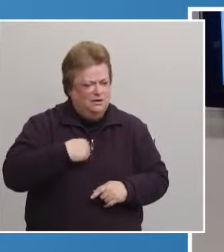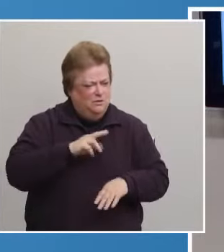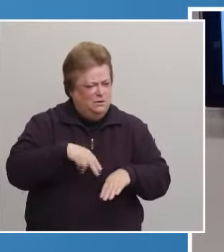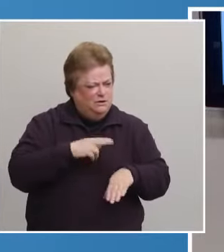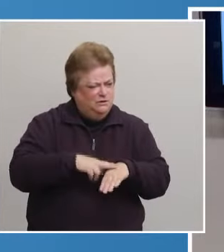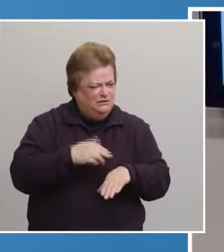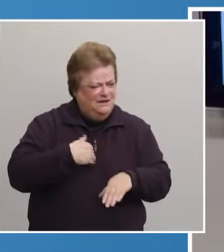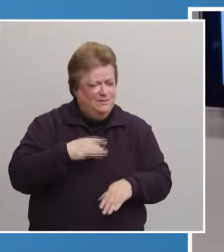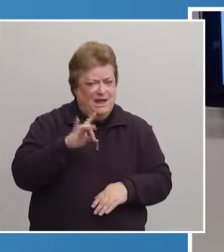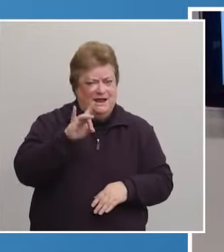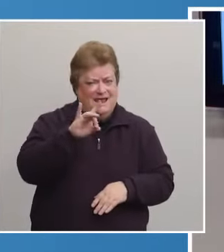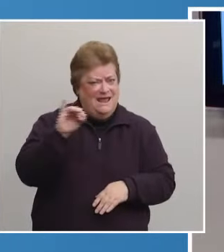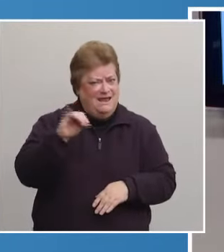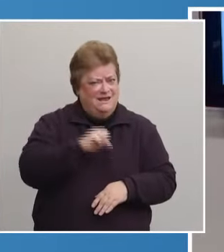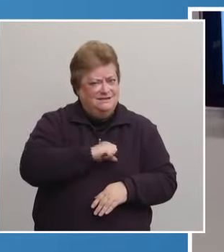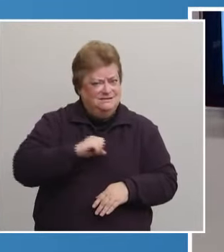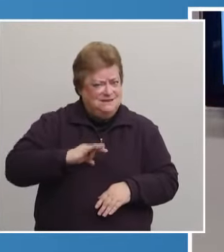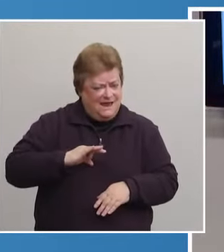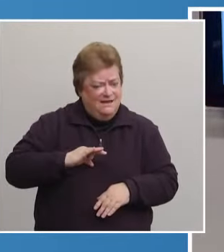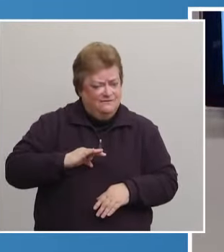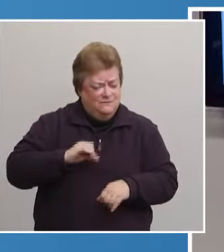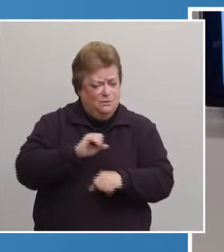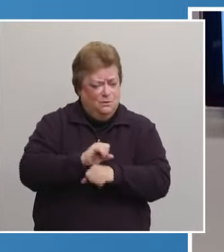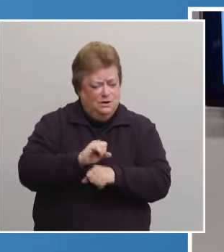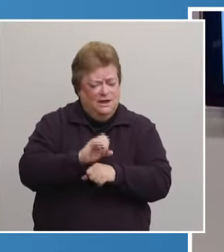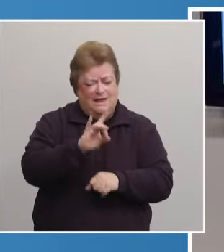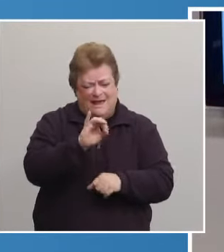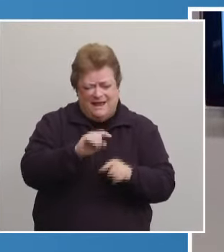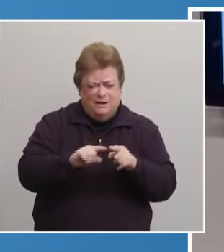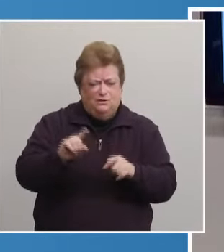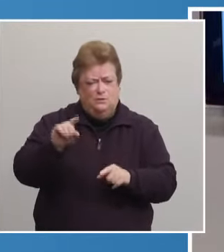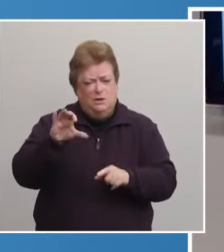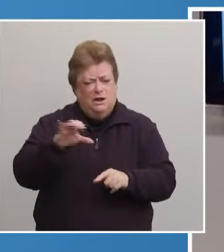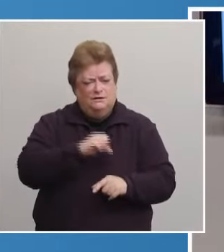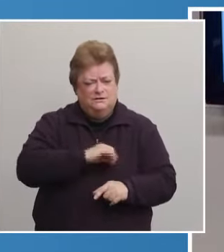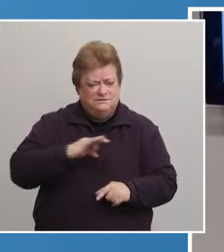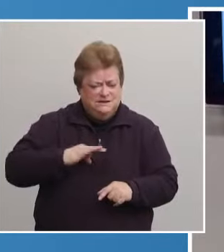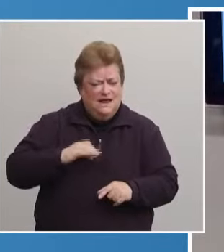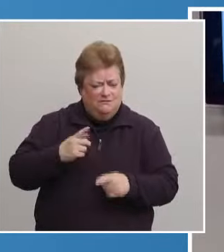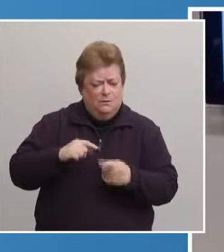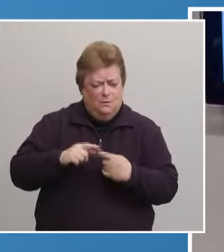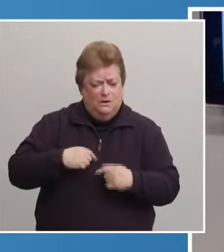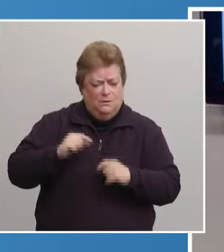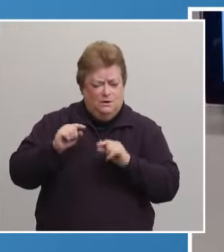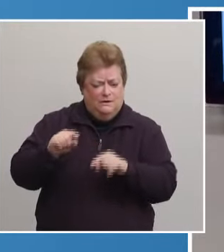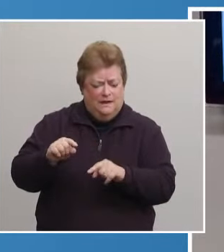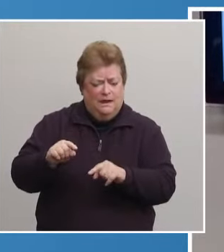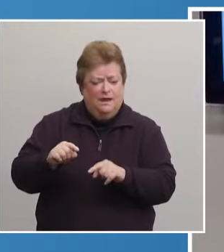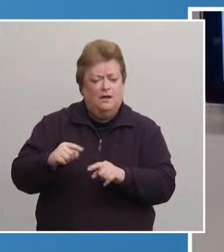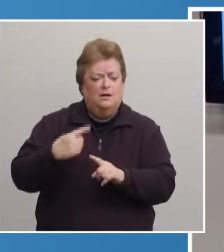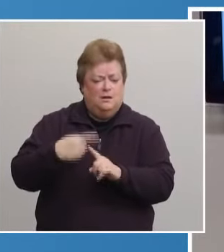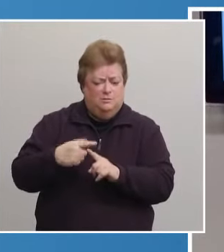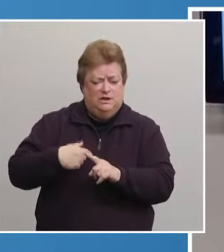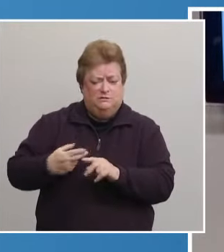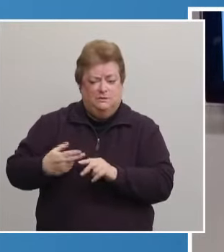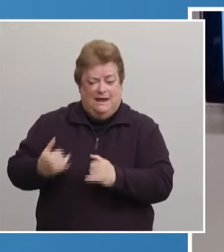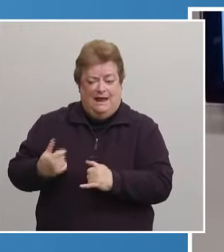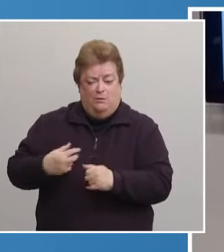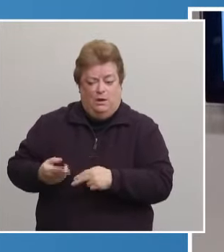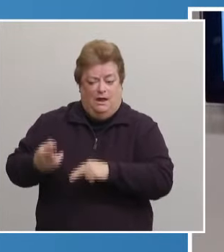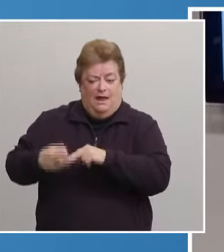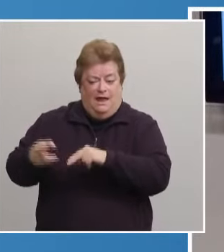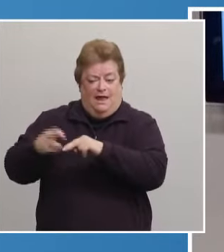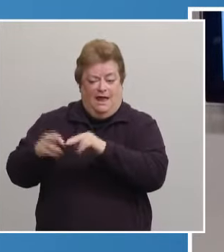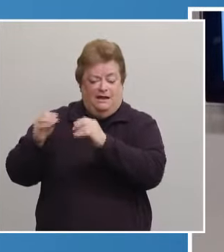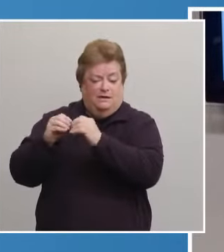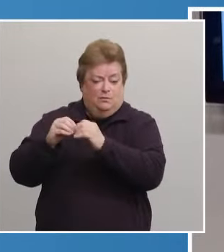80 staff down there, 80 to 100, uh, when we're there and we've ramped that up and we'll have additional. I know